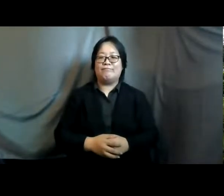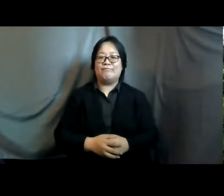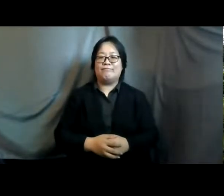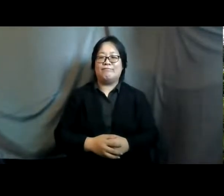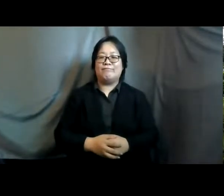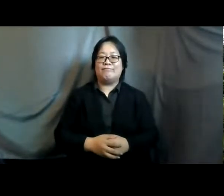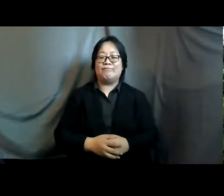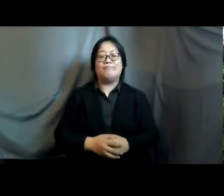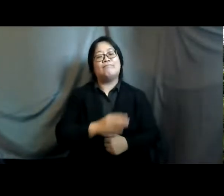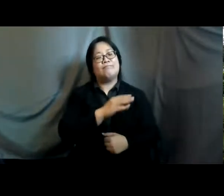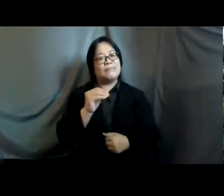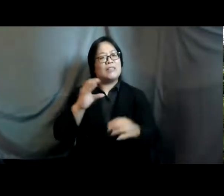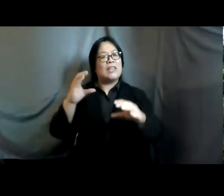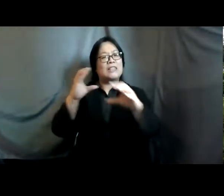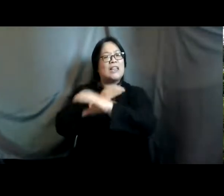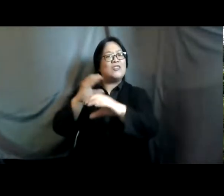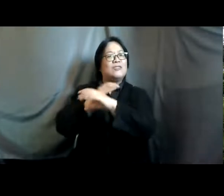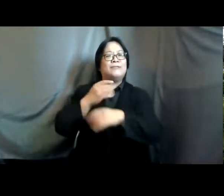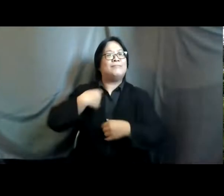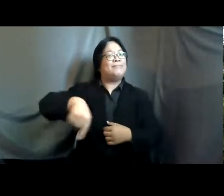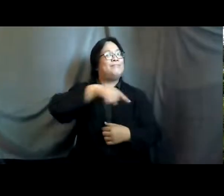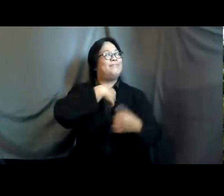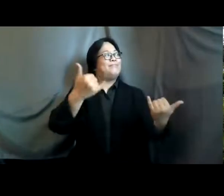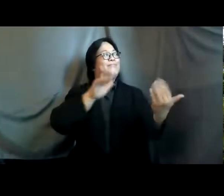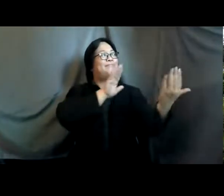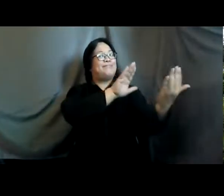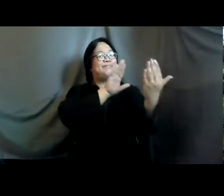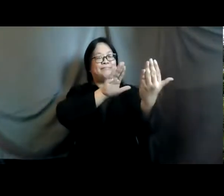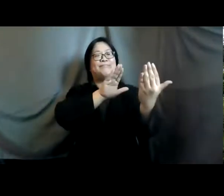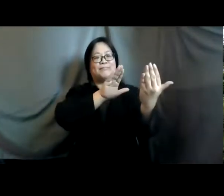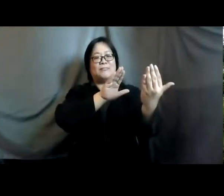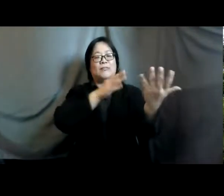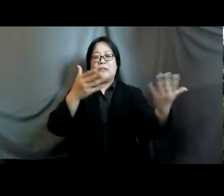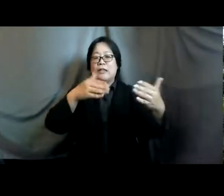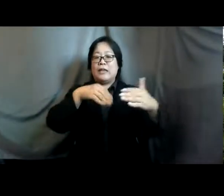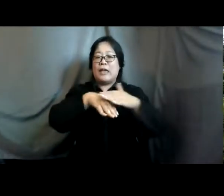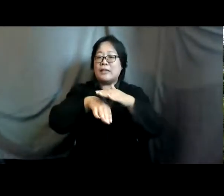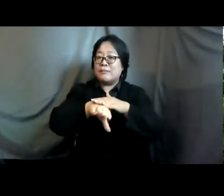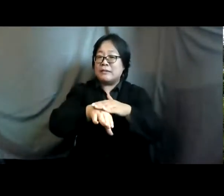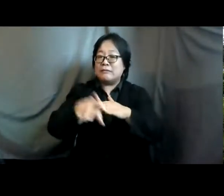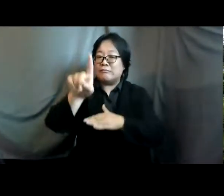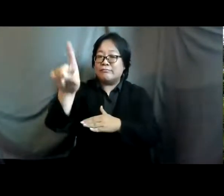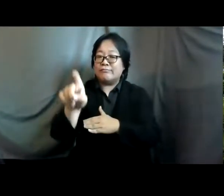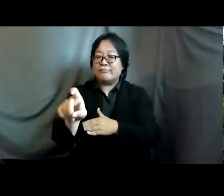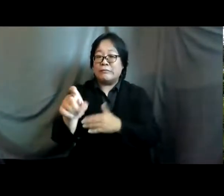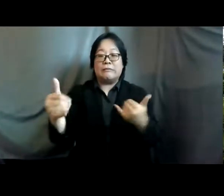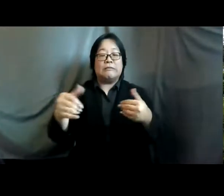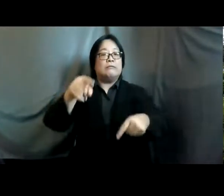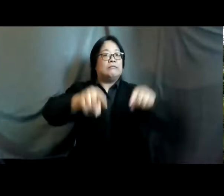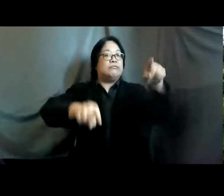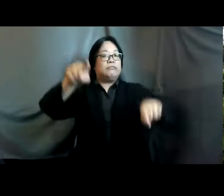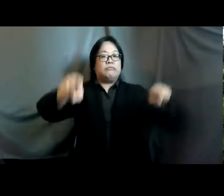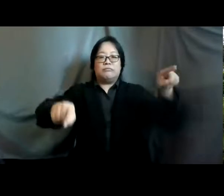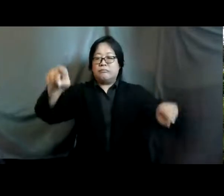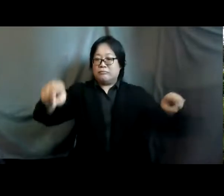uh also the challenges that we face are around accessibility is becoming extremely diverse uh i